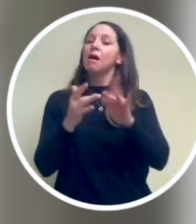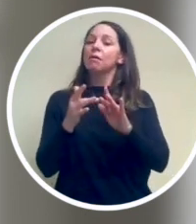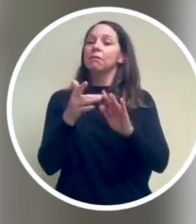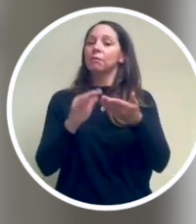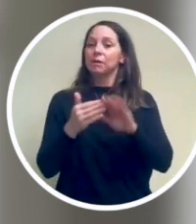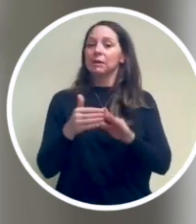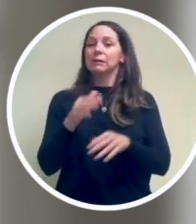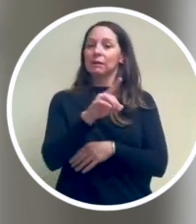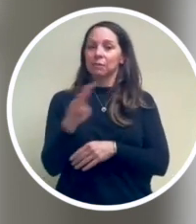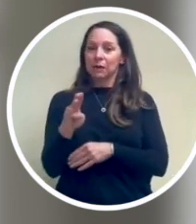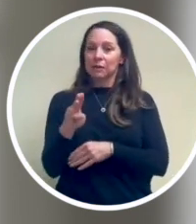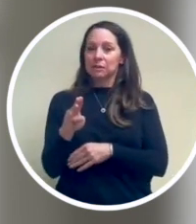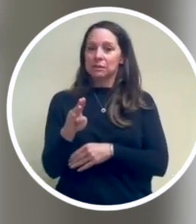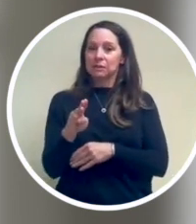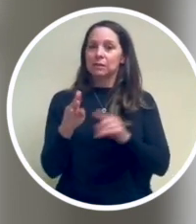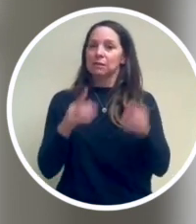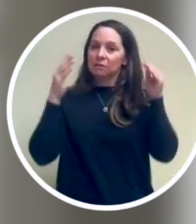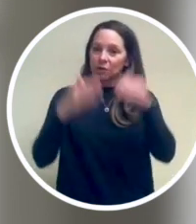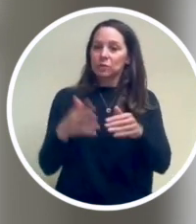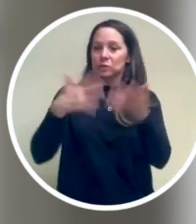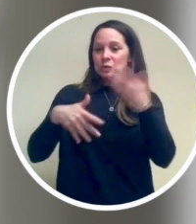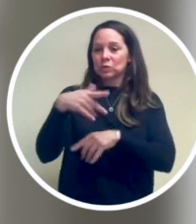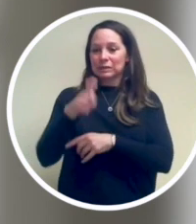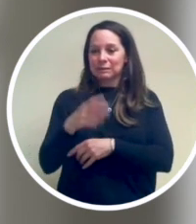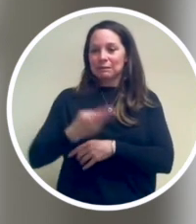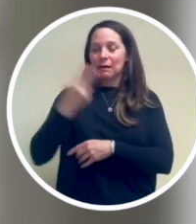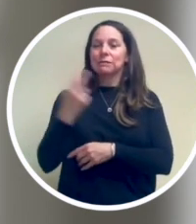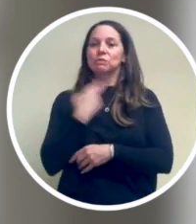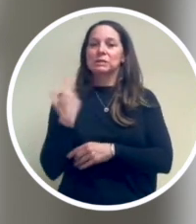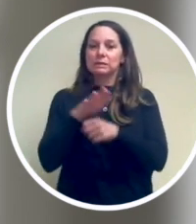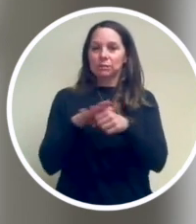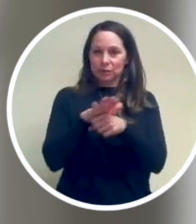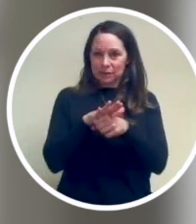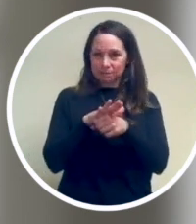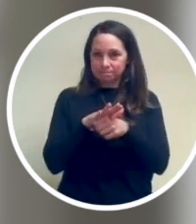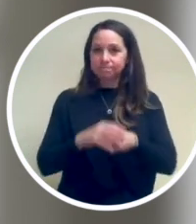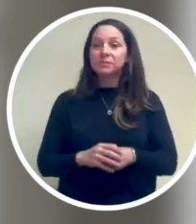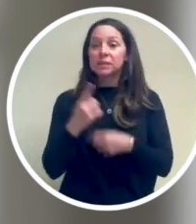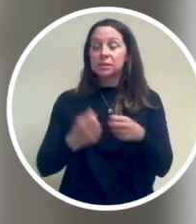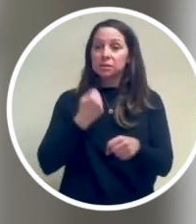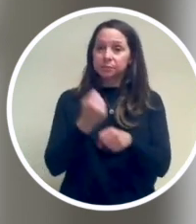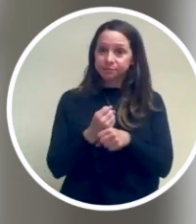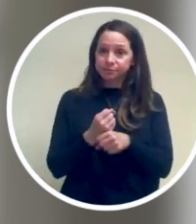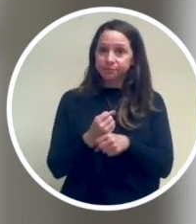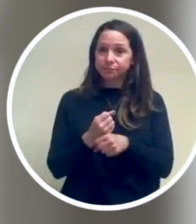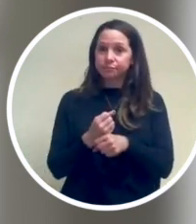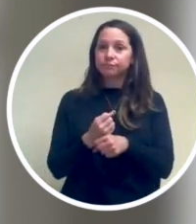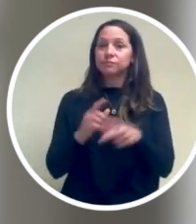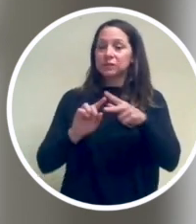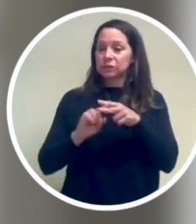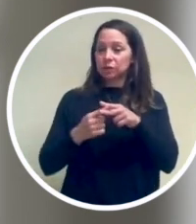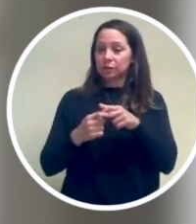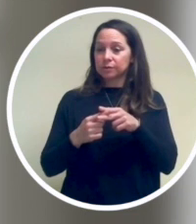that identifies resources to address social needs in our highest-risk neighborhoods. This year, we